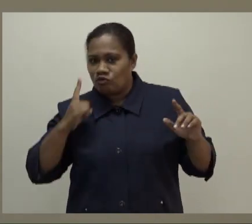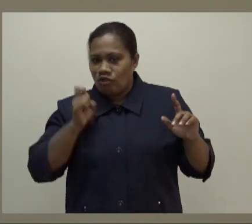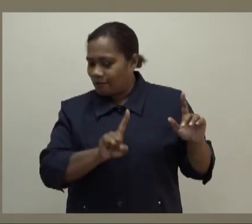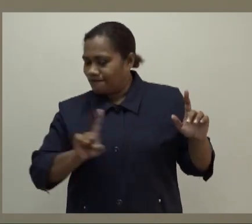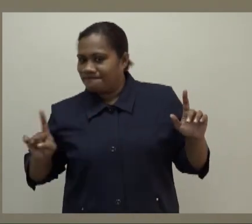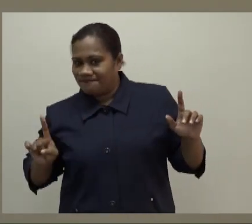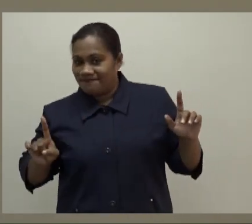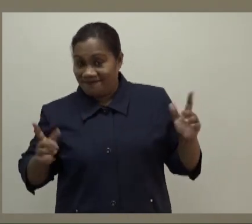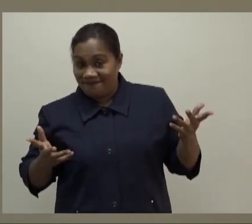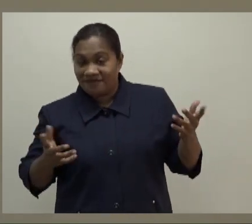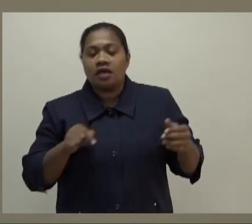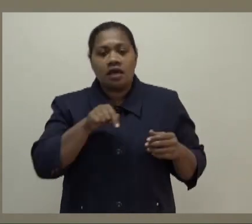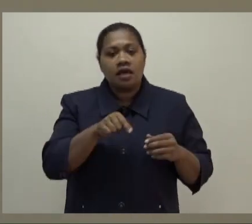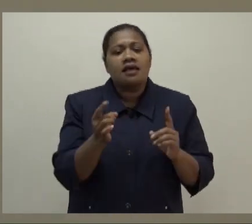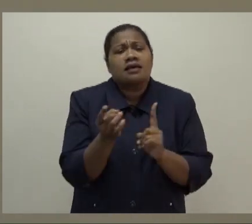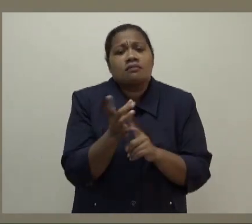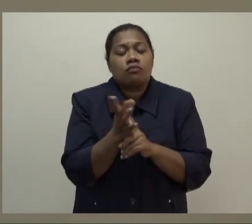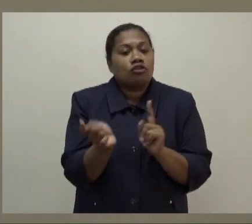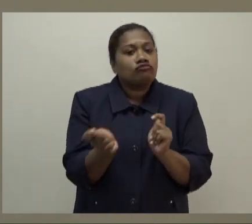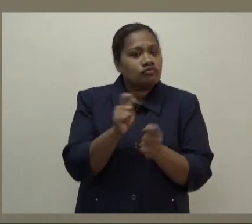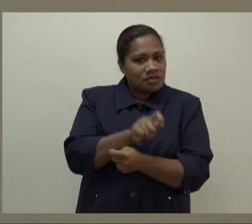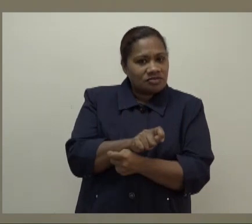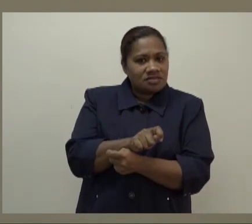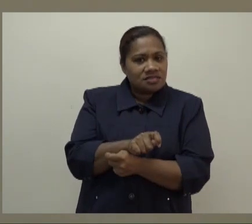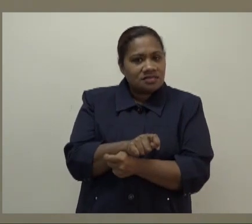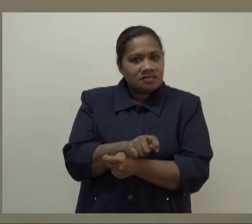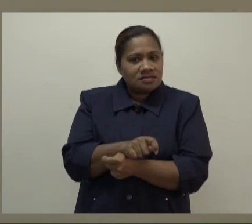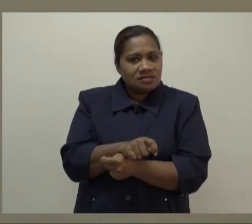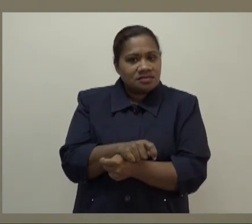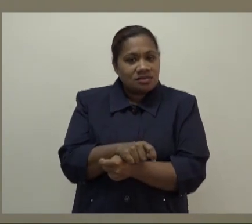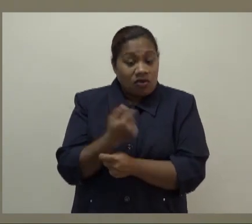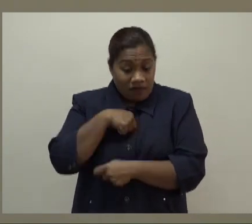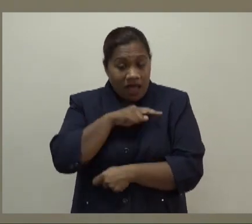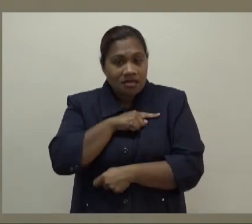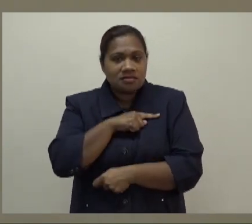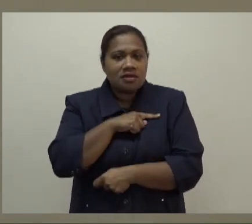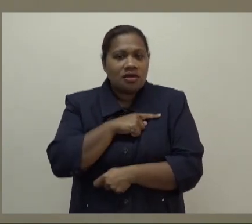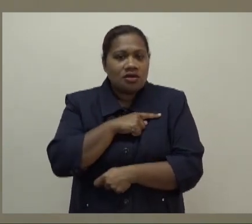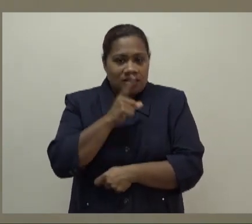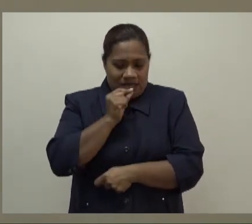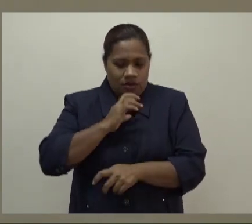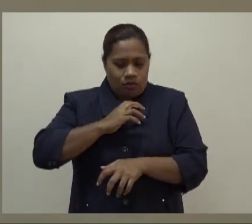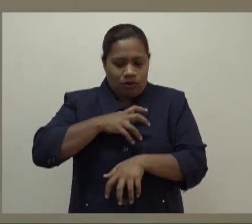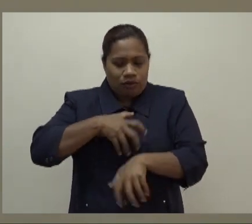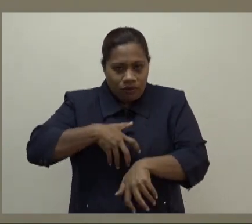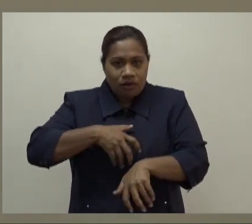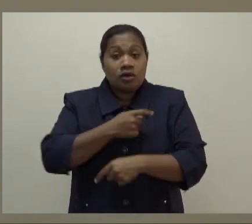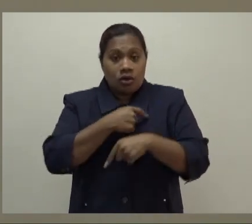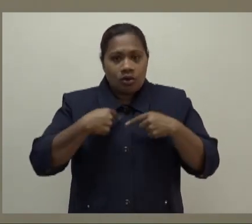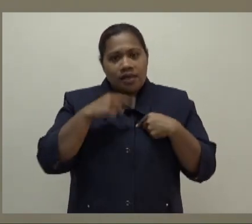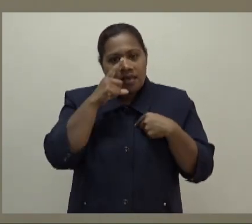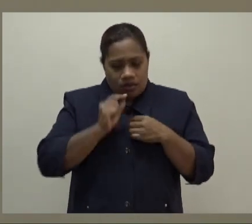Those are important changes that require us to adapt to in order to be able to continue to